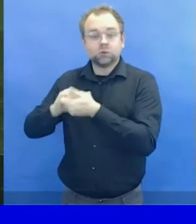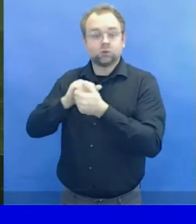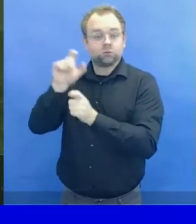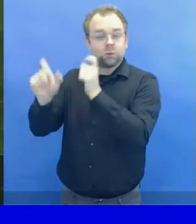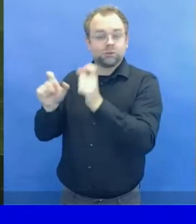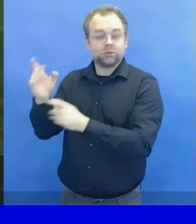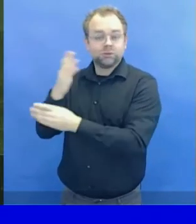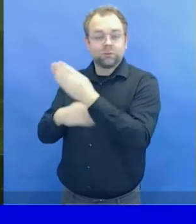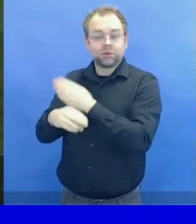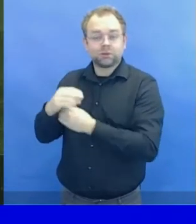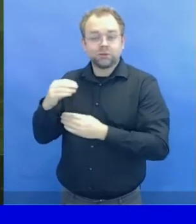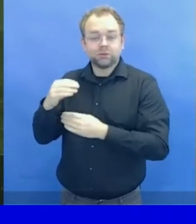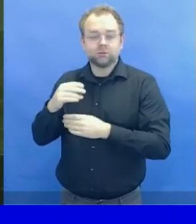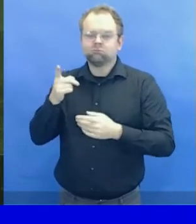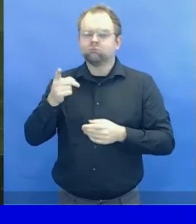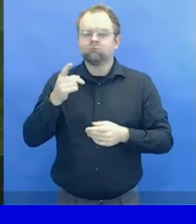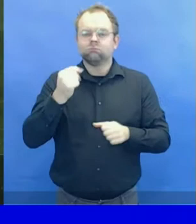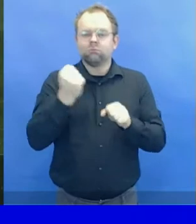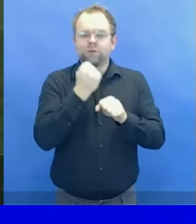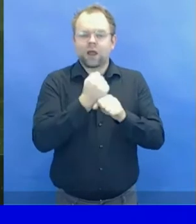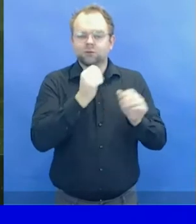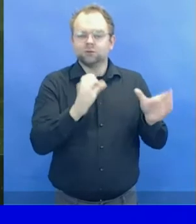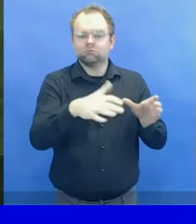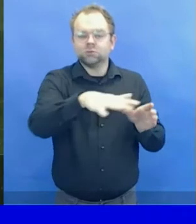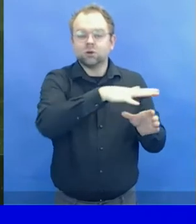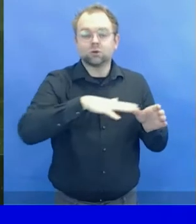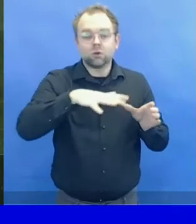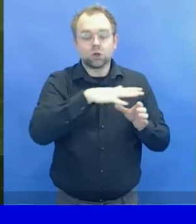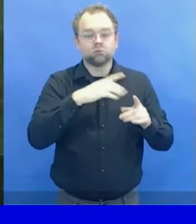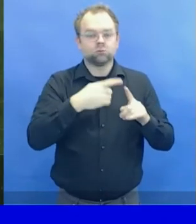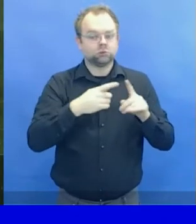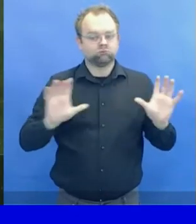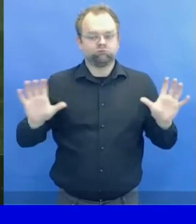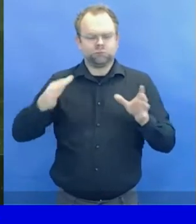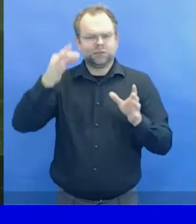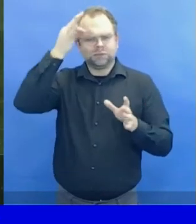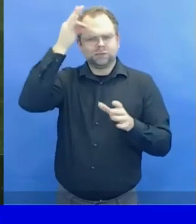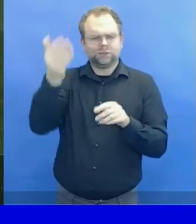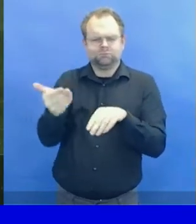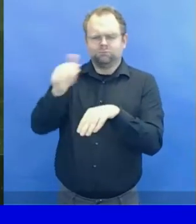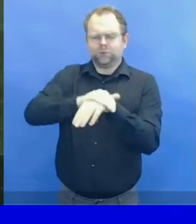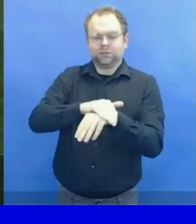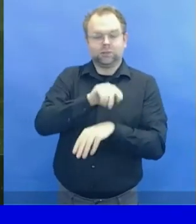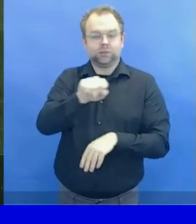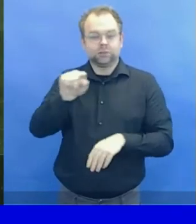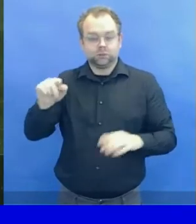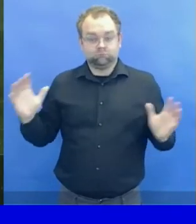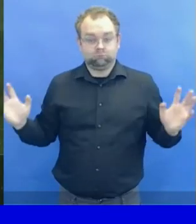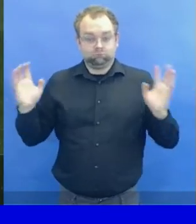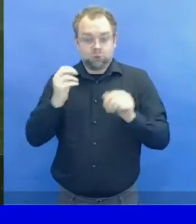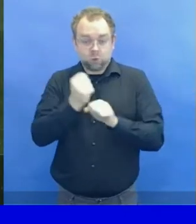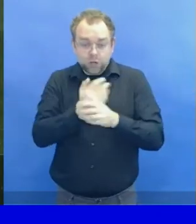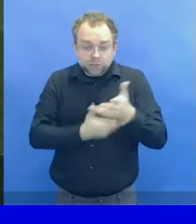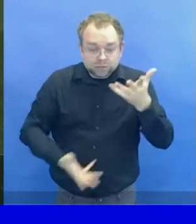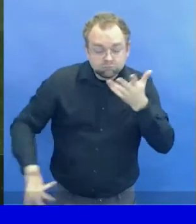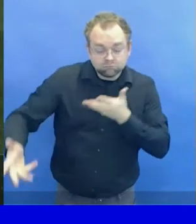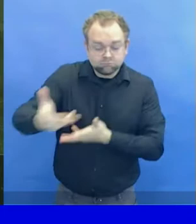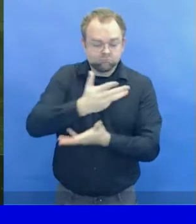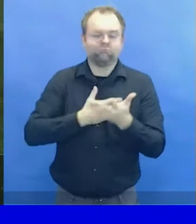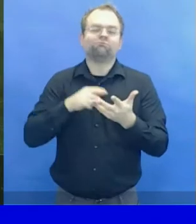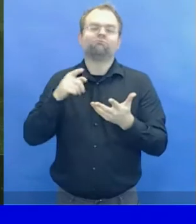with Disabilities and tackle the obstacles, the injustices and the discrimination that persons with disabilities